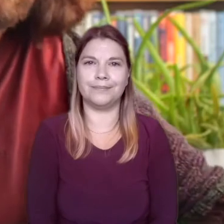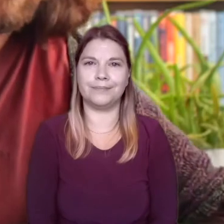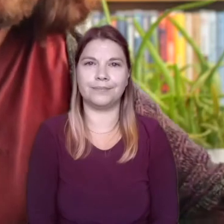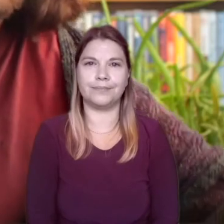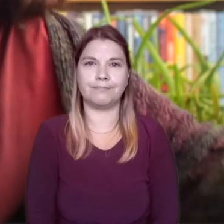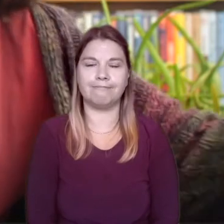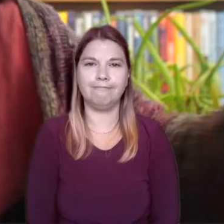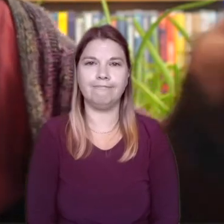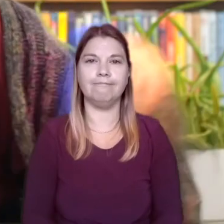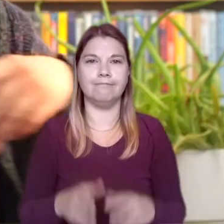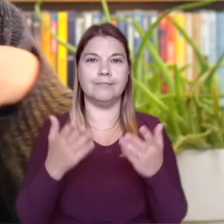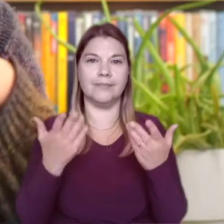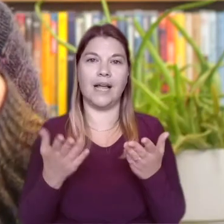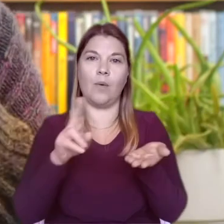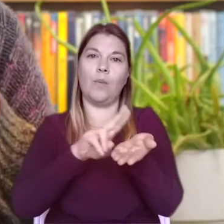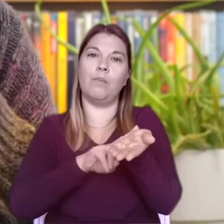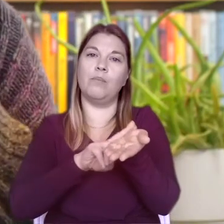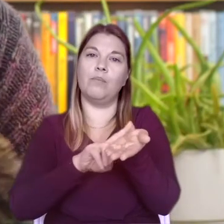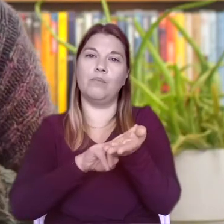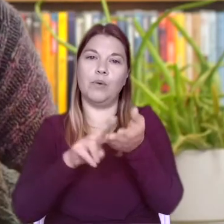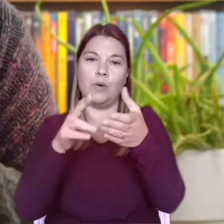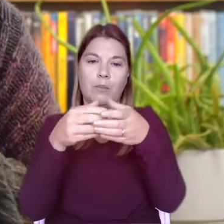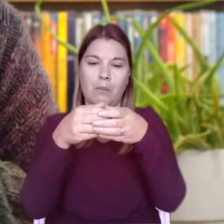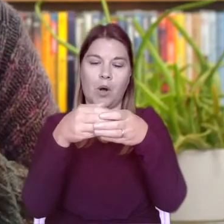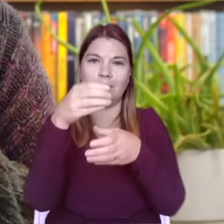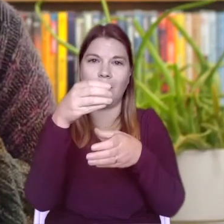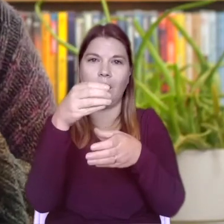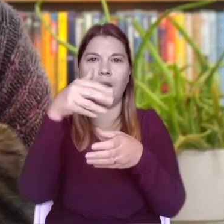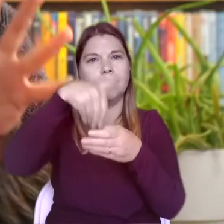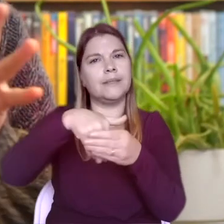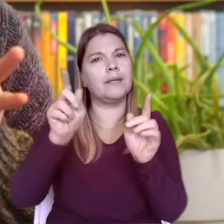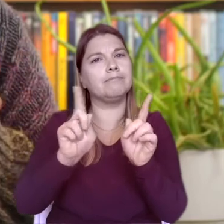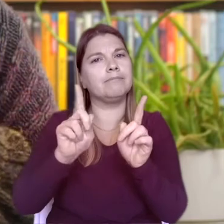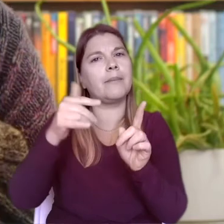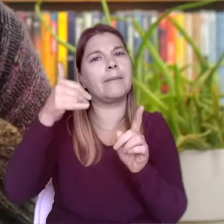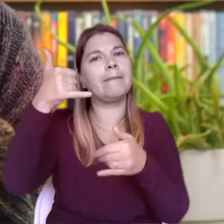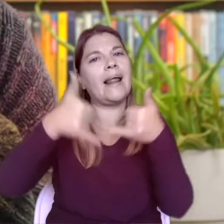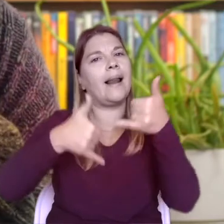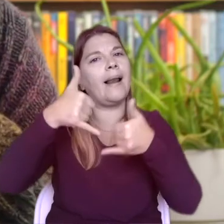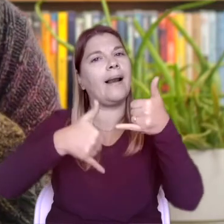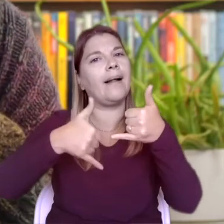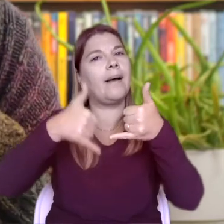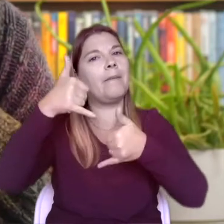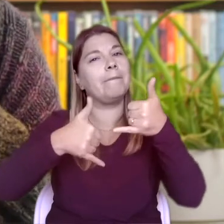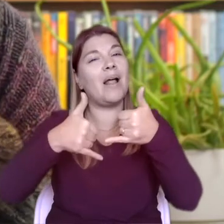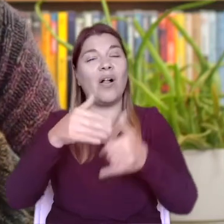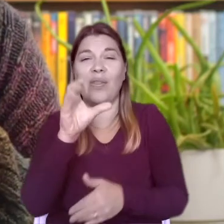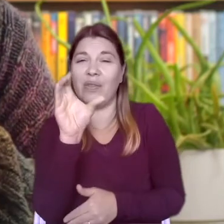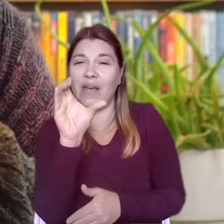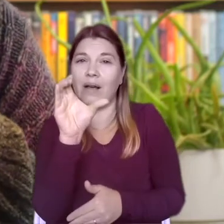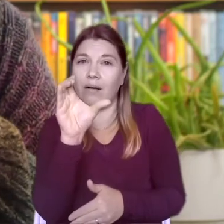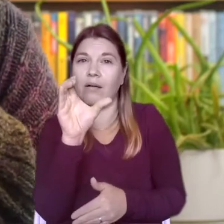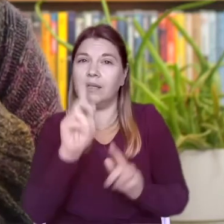now I'm picking up a blue plastic container it's got milk in it it's thicker than water I'll swish it around like before